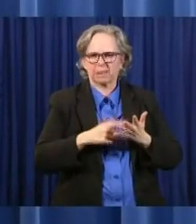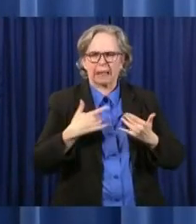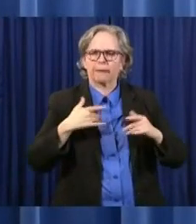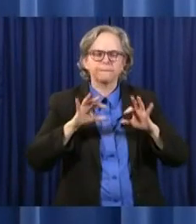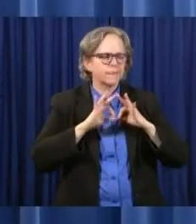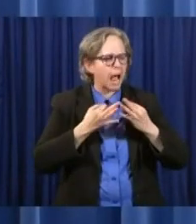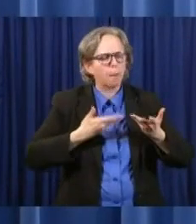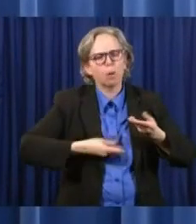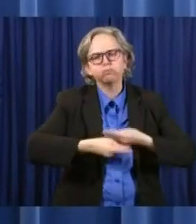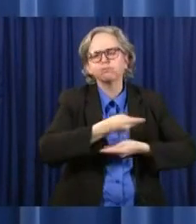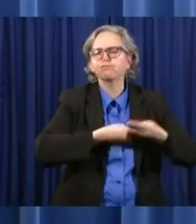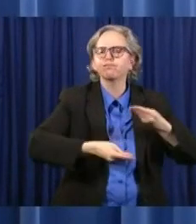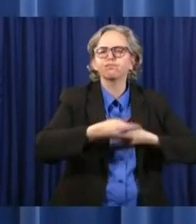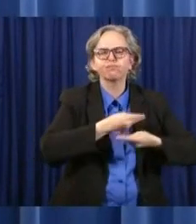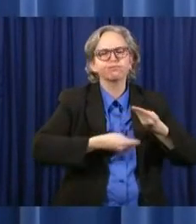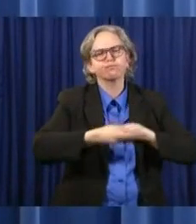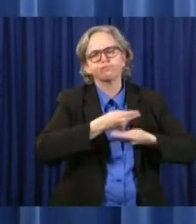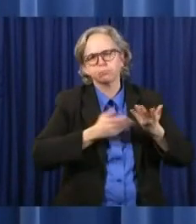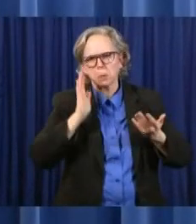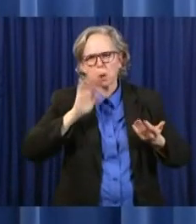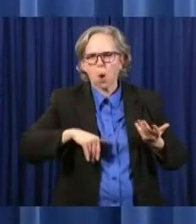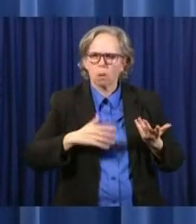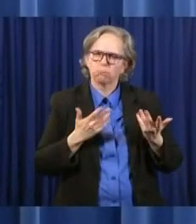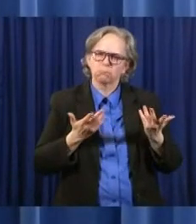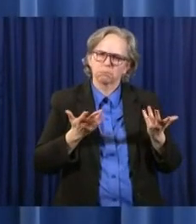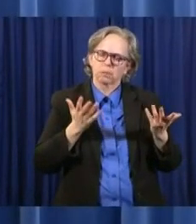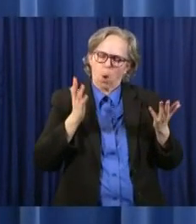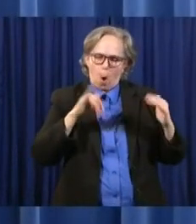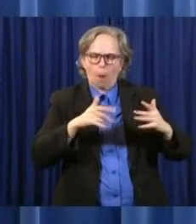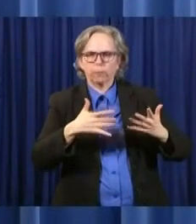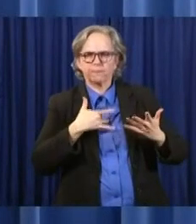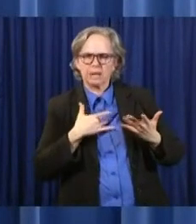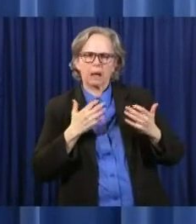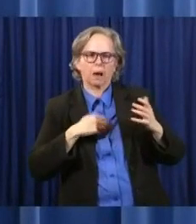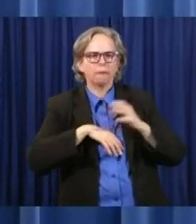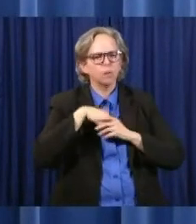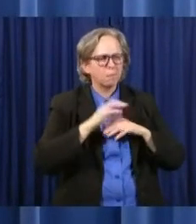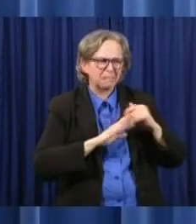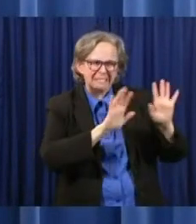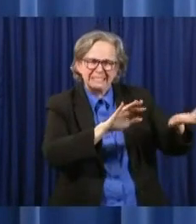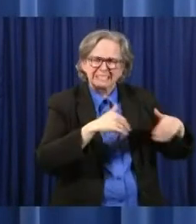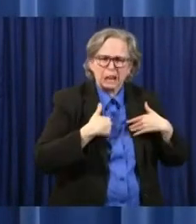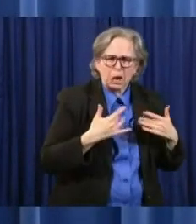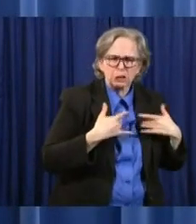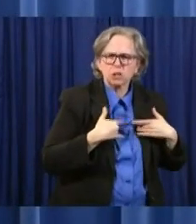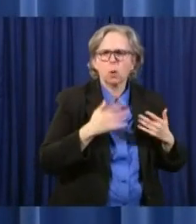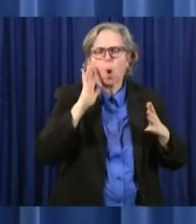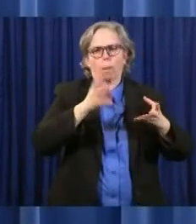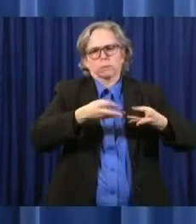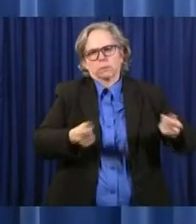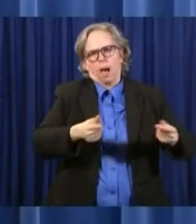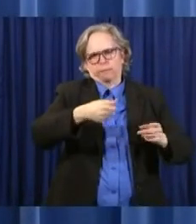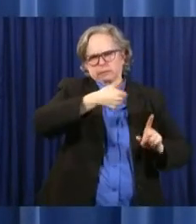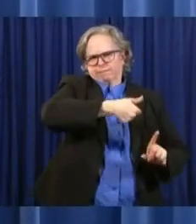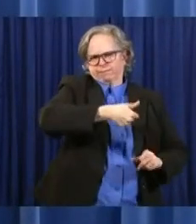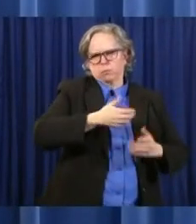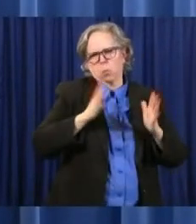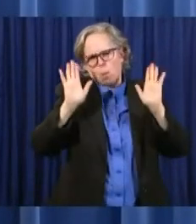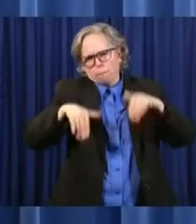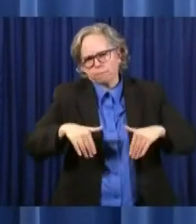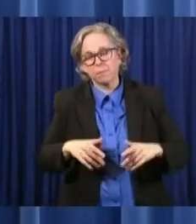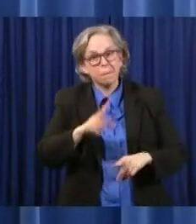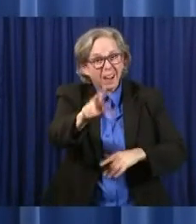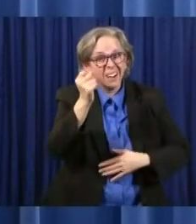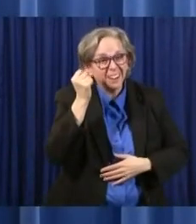each other like family. And that's what we would hope would happen. But clearly something has to be done. The facts that you described are